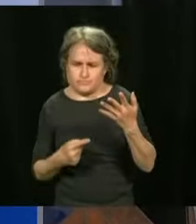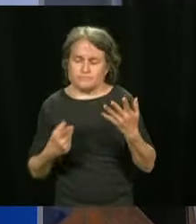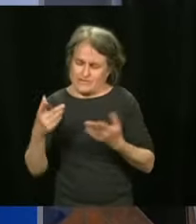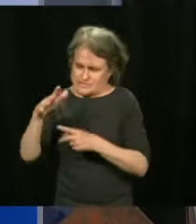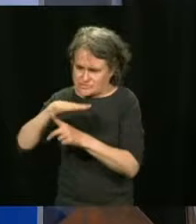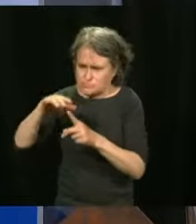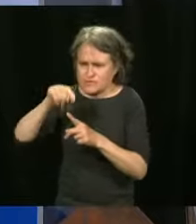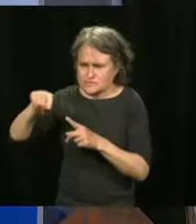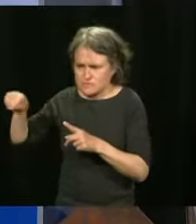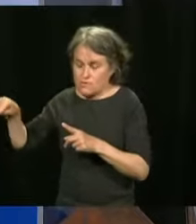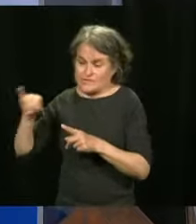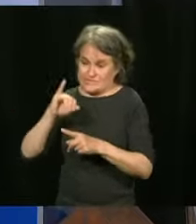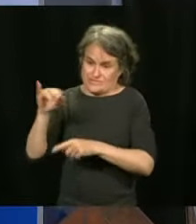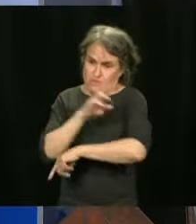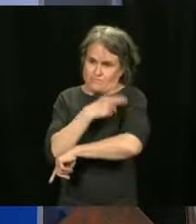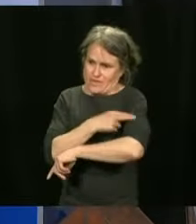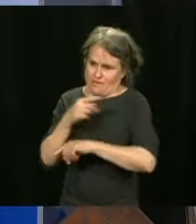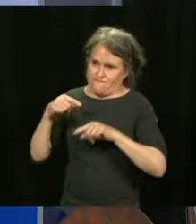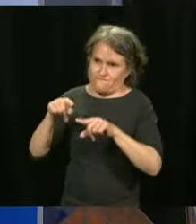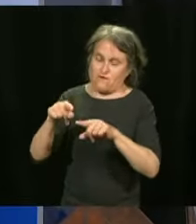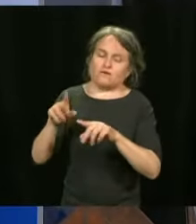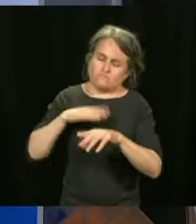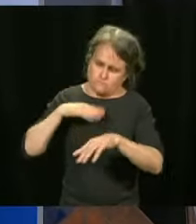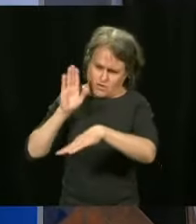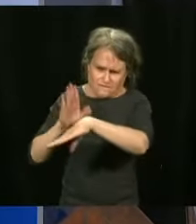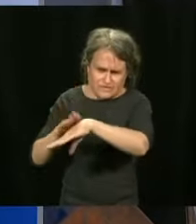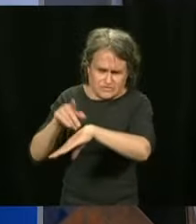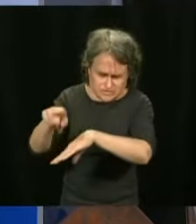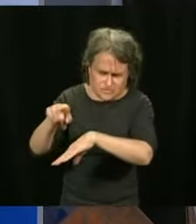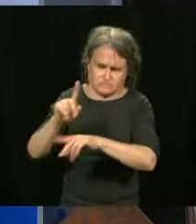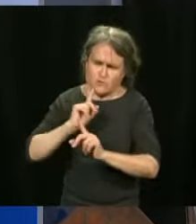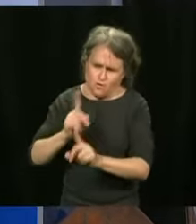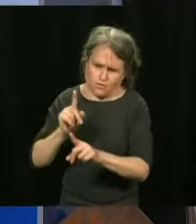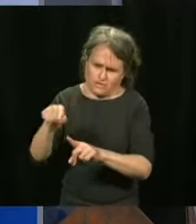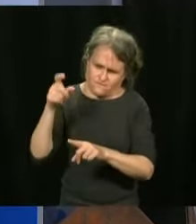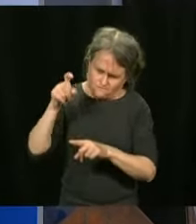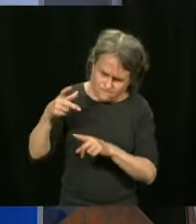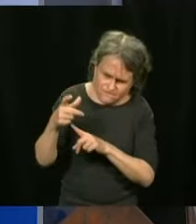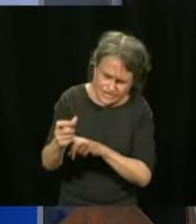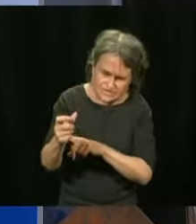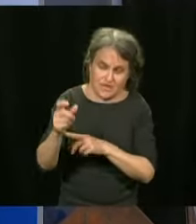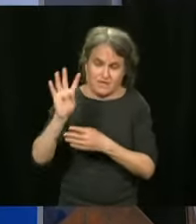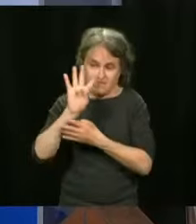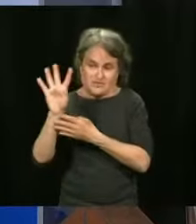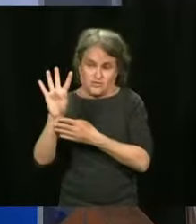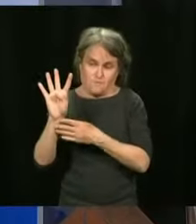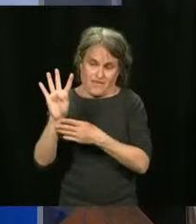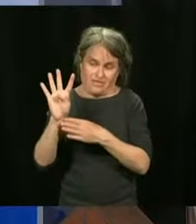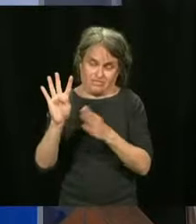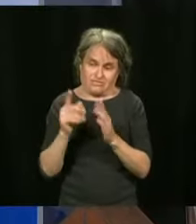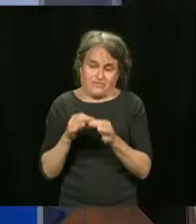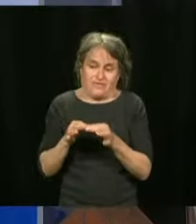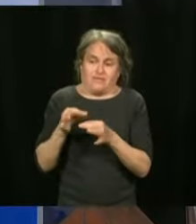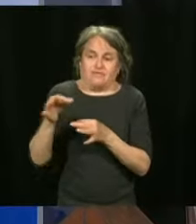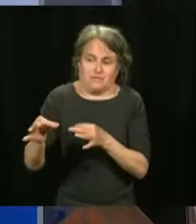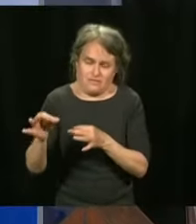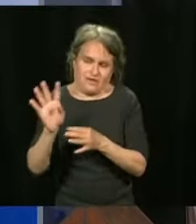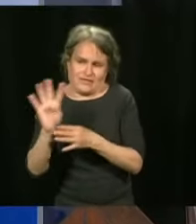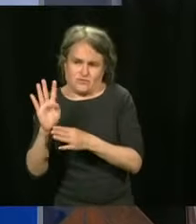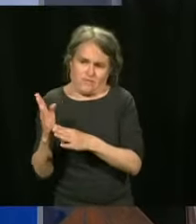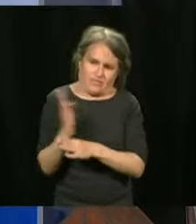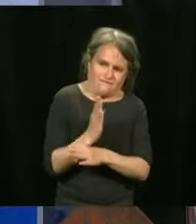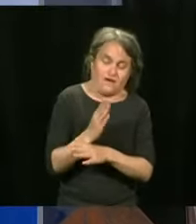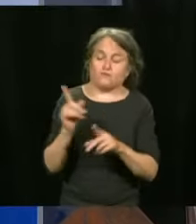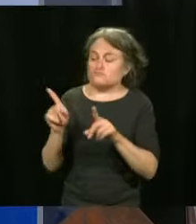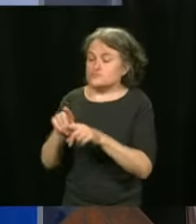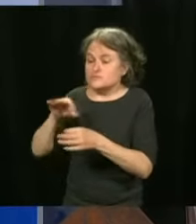to give vaccines within four weeks. And it's the same thing for certain pharmacists who